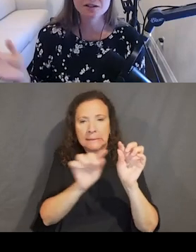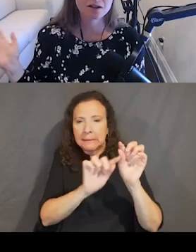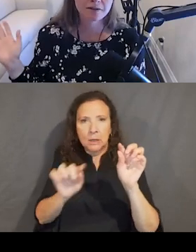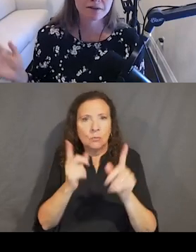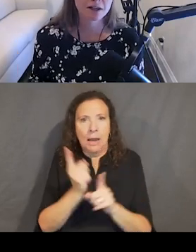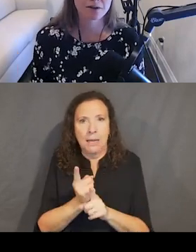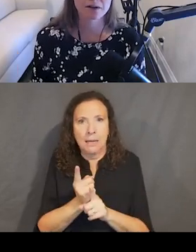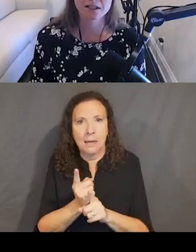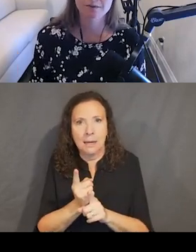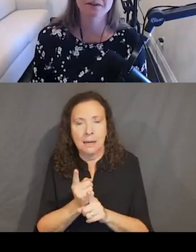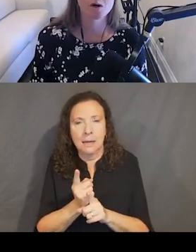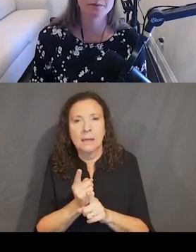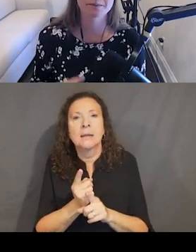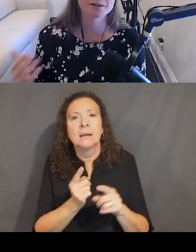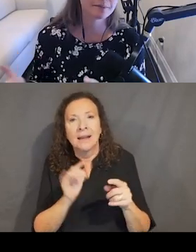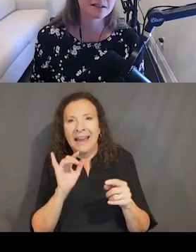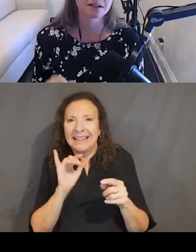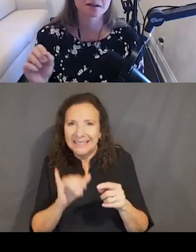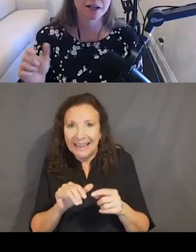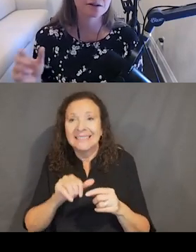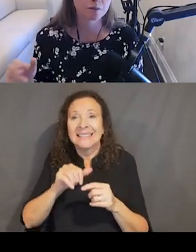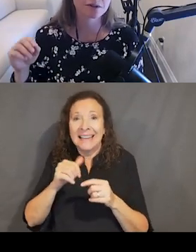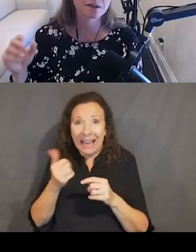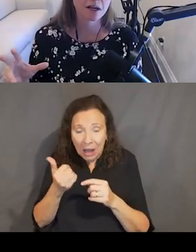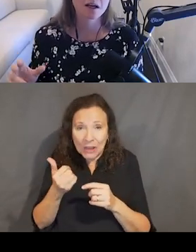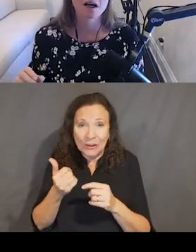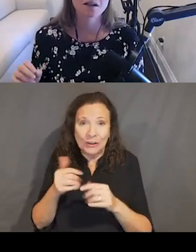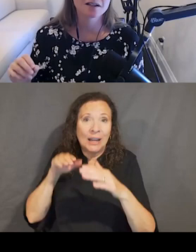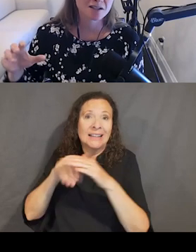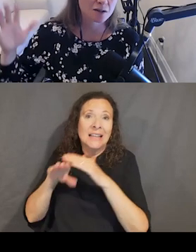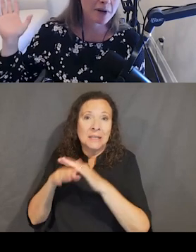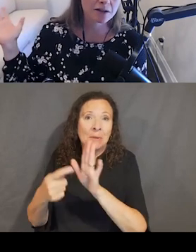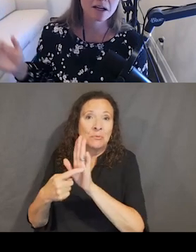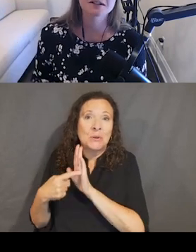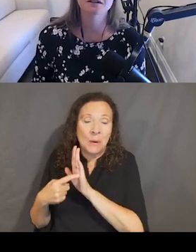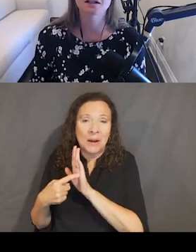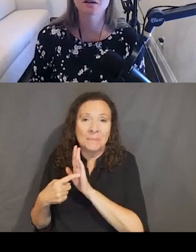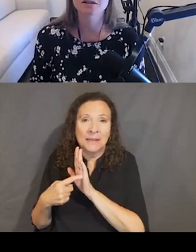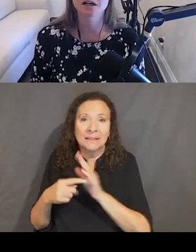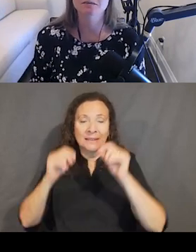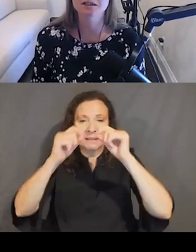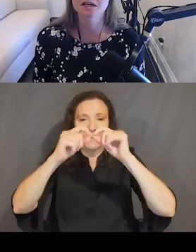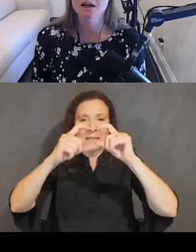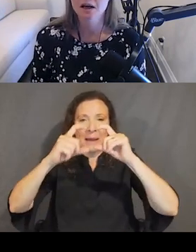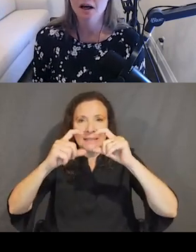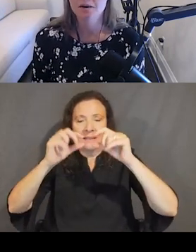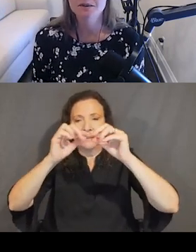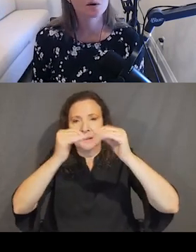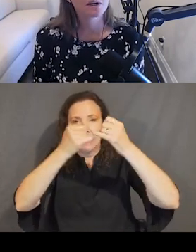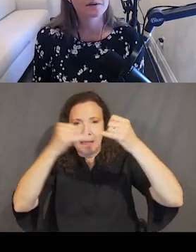And that's going to cover off that other accessibility requirement about spacing, letters, words, lines, and little paragraphs in larger elements.